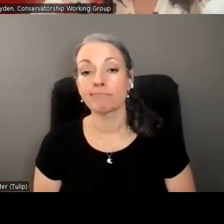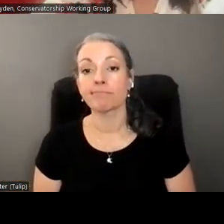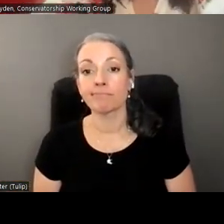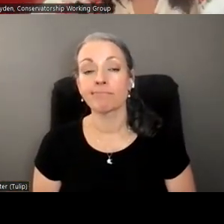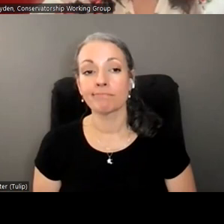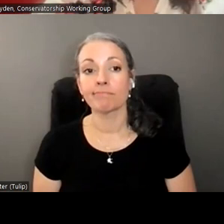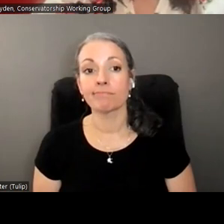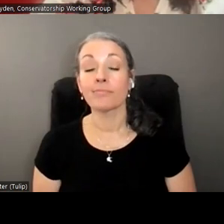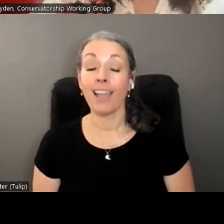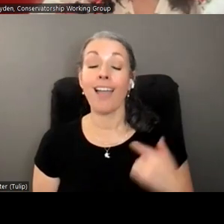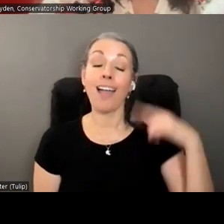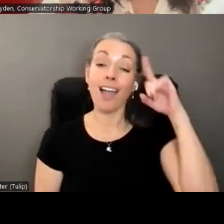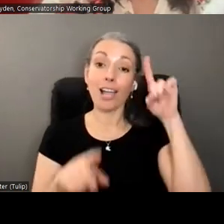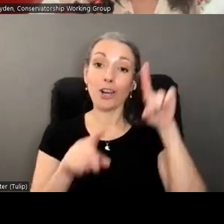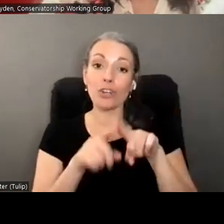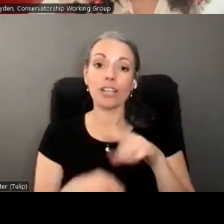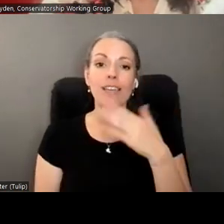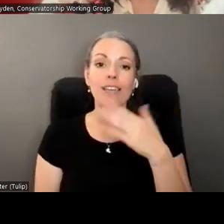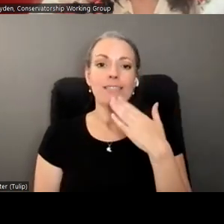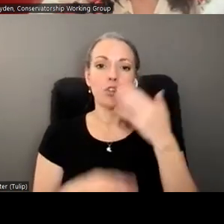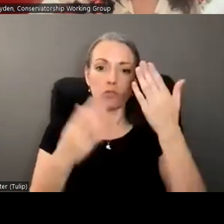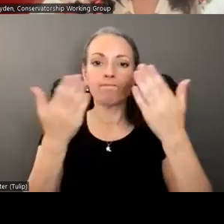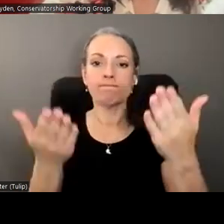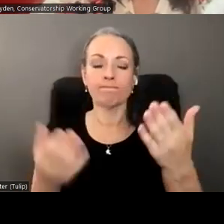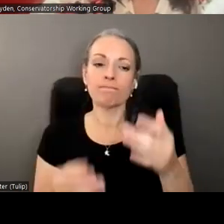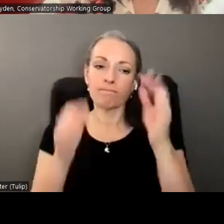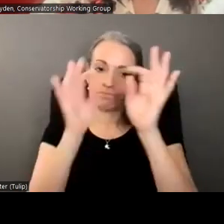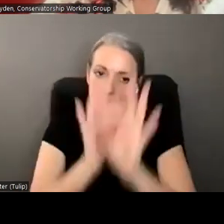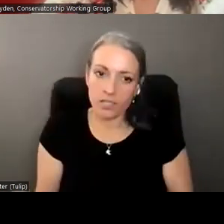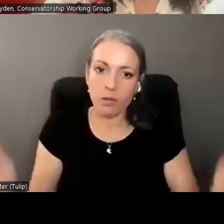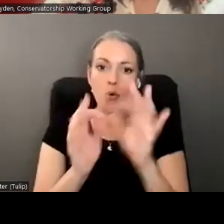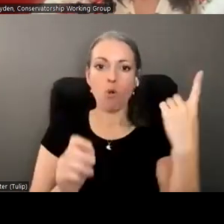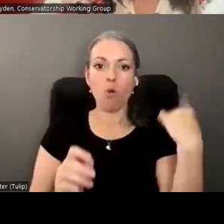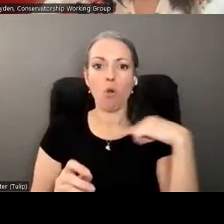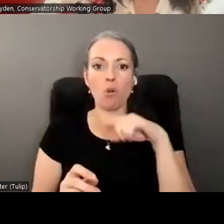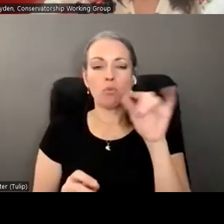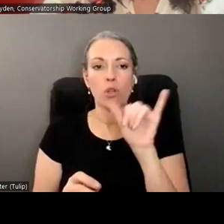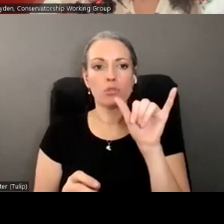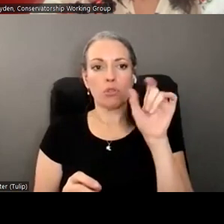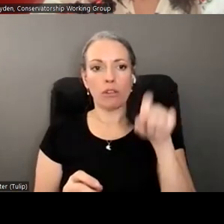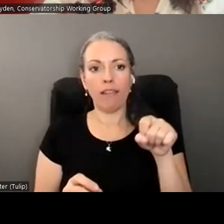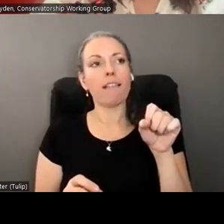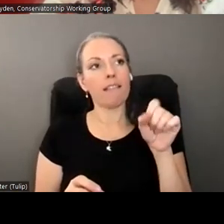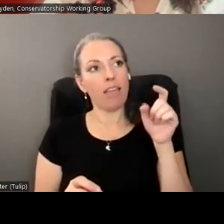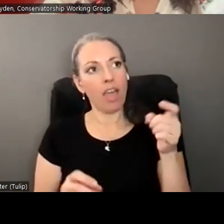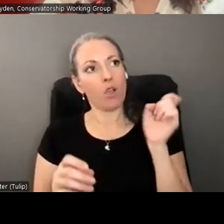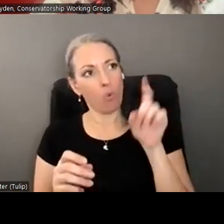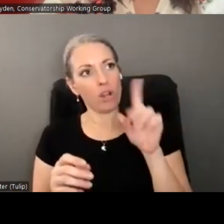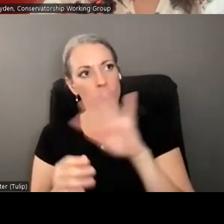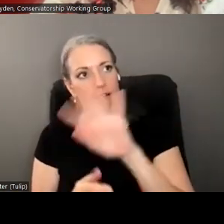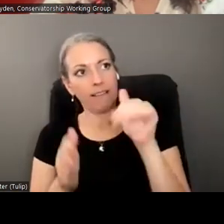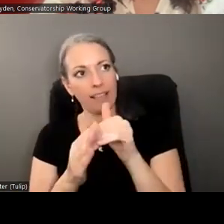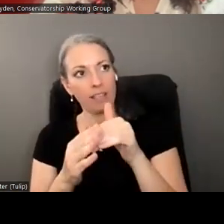I agree, Lisa. Thank you for bringing that up. I think it's very important. We can also take back that same question and pose it to our work group.